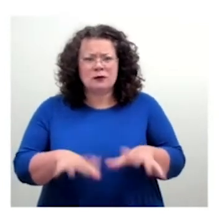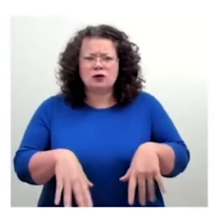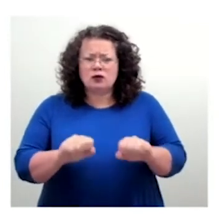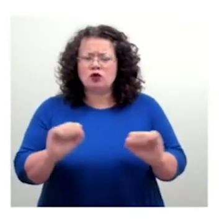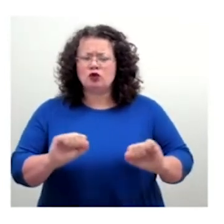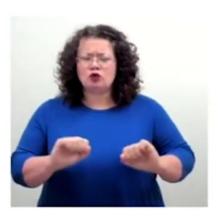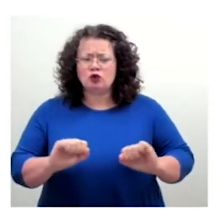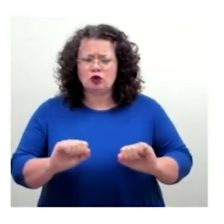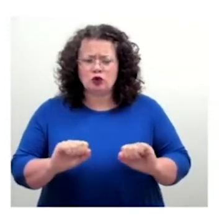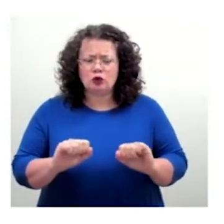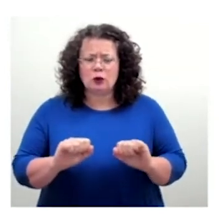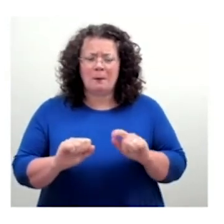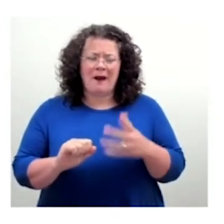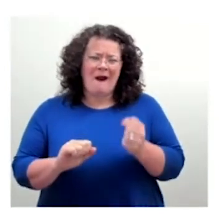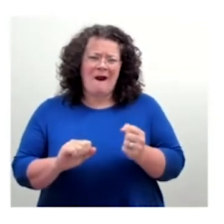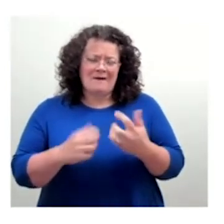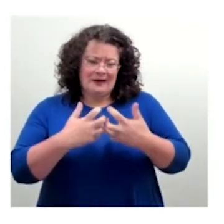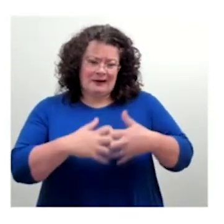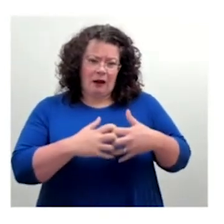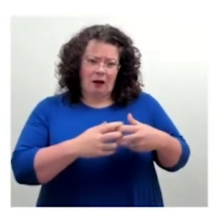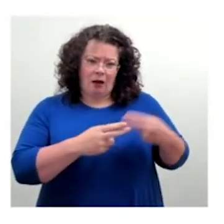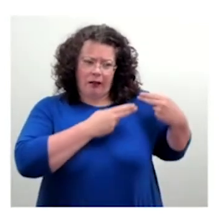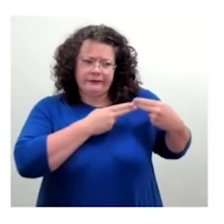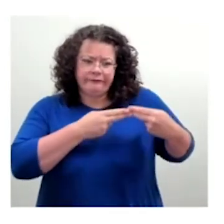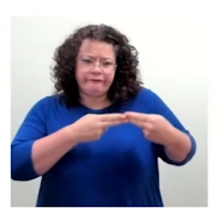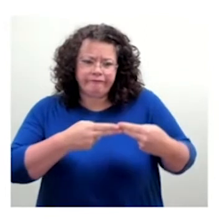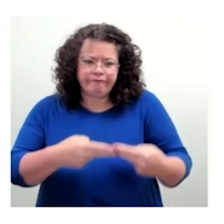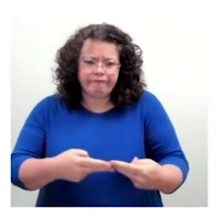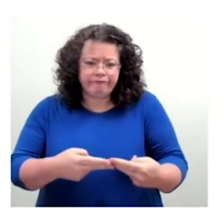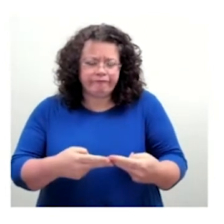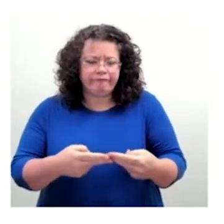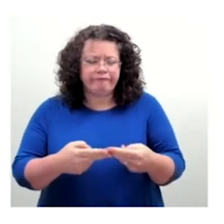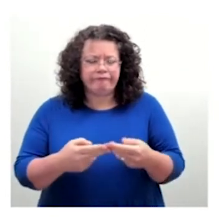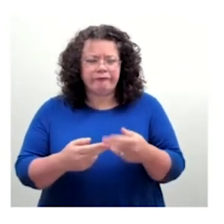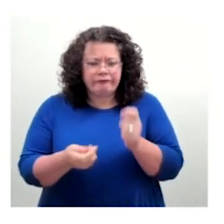our infrastructure from a technical point of view. But we're almost there, I would say.